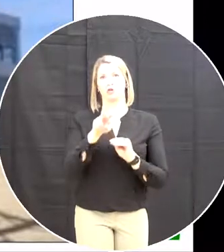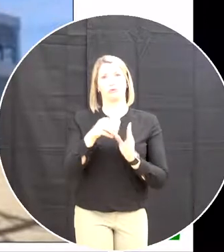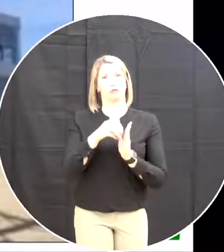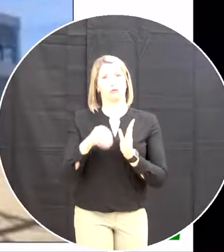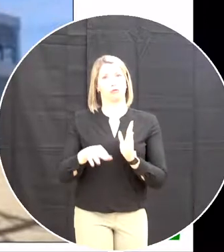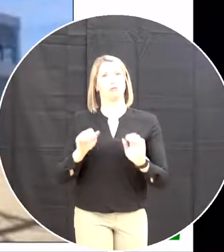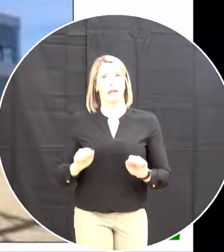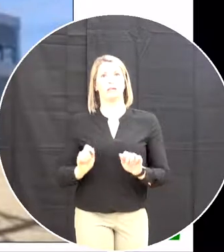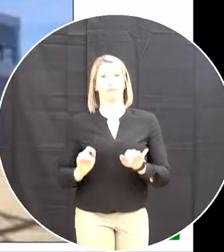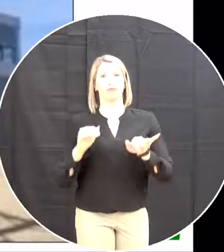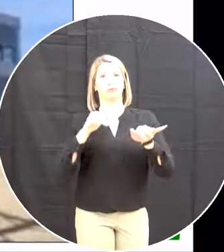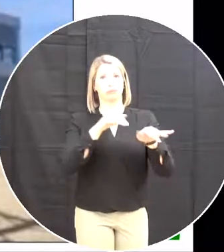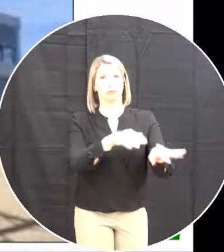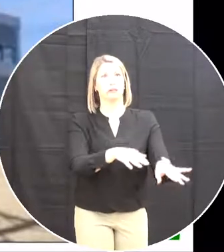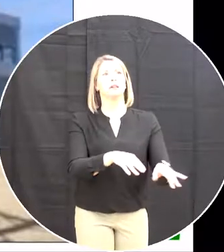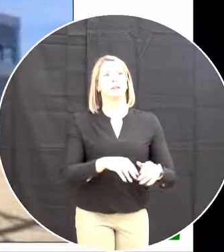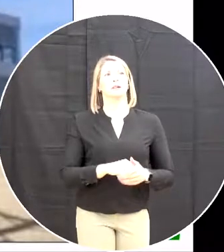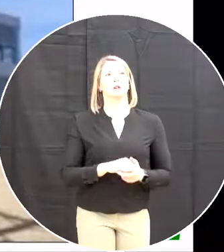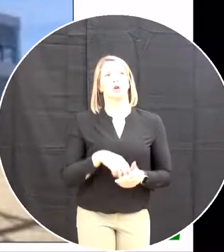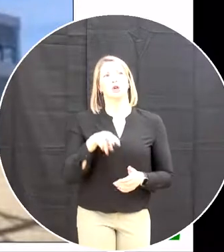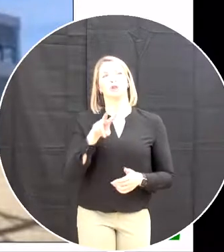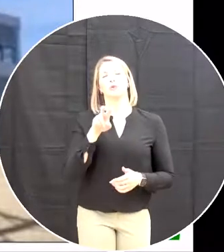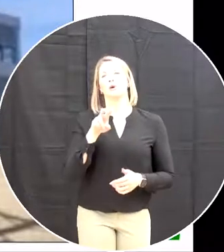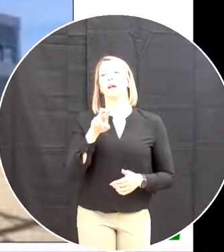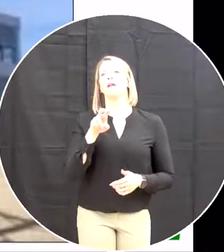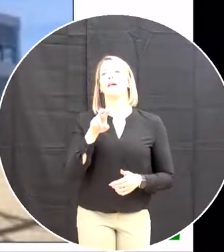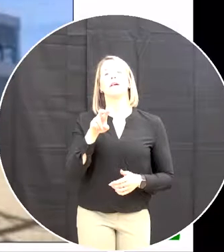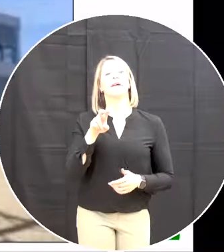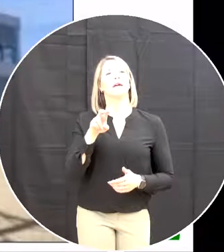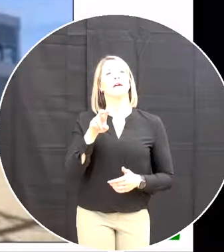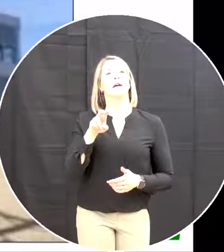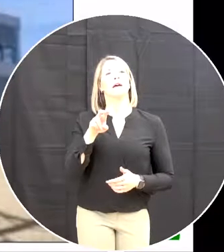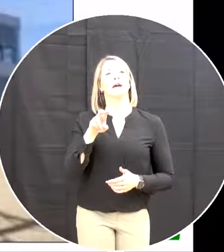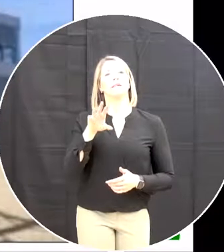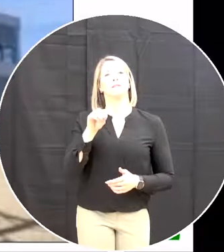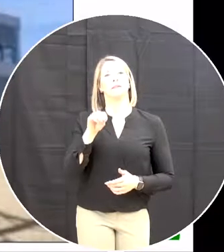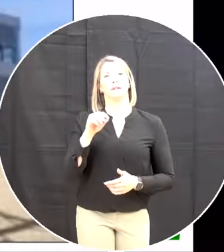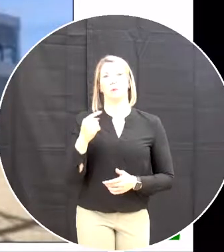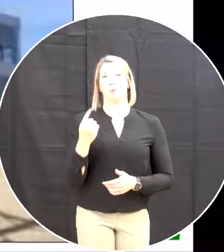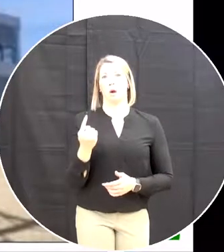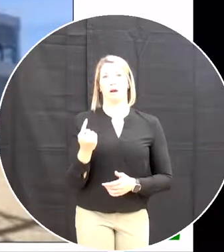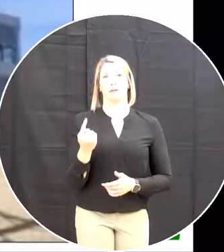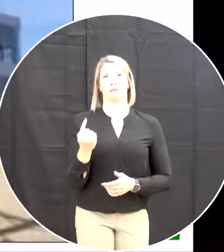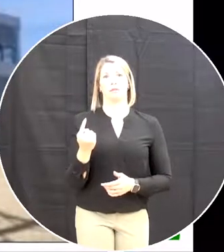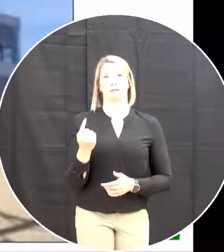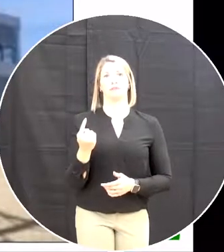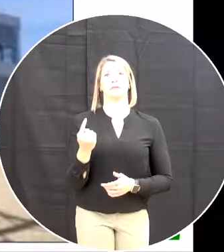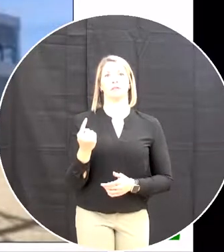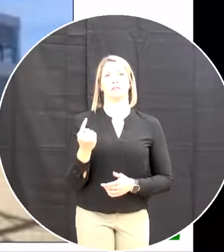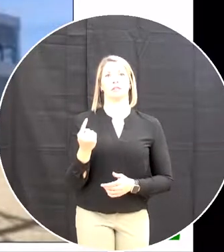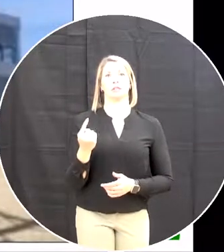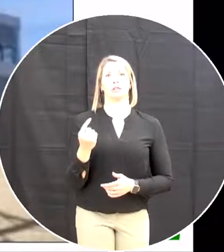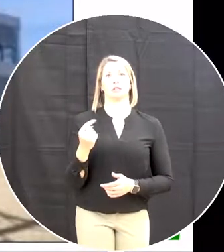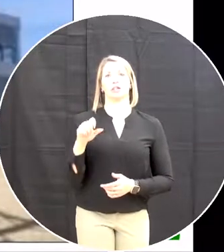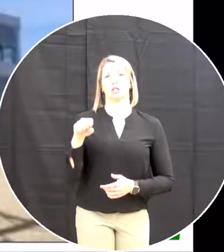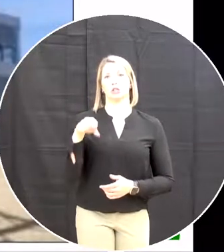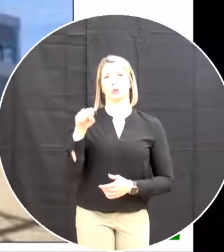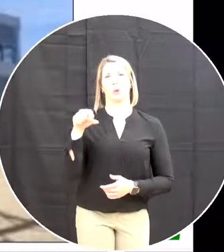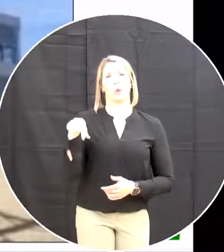51,000 square feet Includes all of the modern facilities That you would expect in a new school